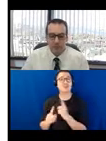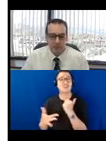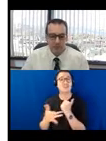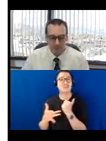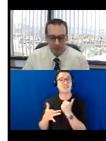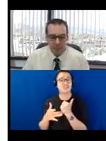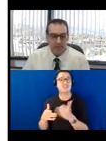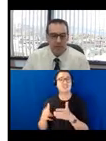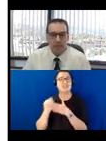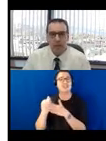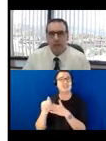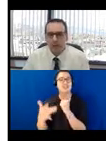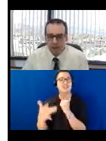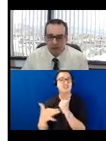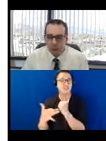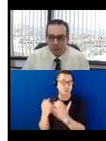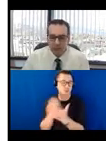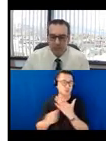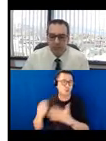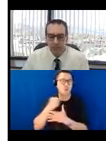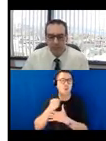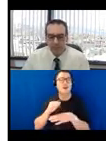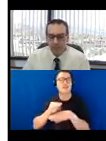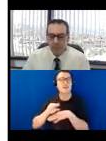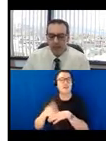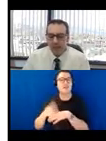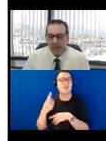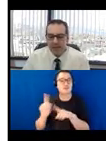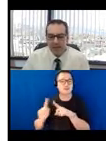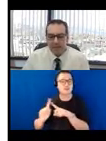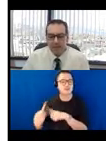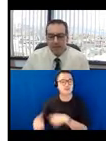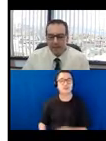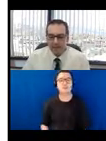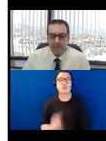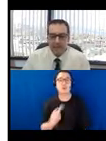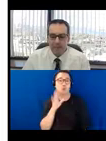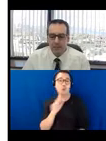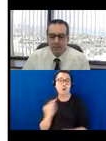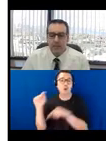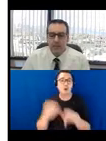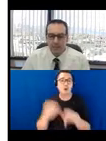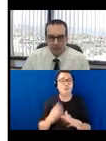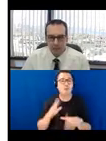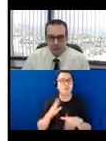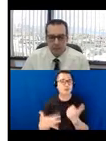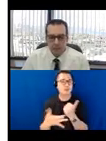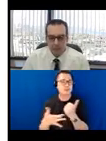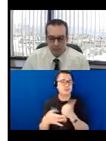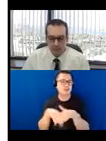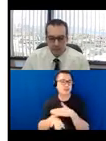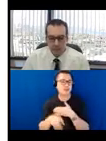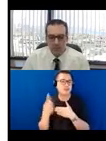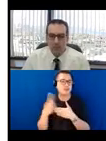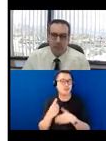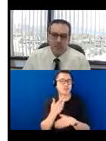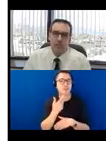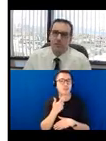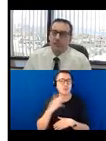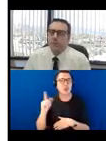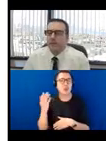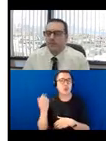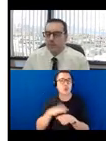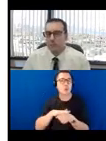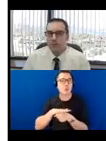commissions on disabilities and we regularly will attend and provide guidance technical assistance to those local commissions. organizations in